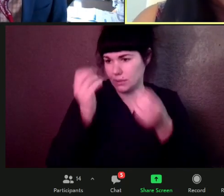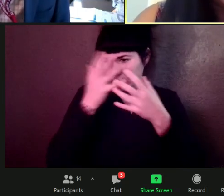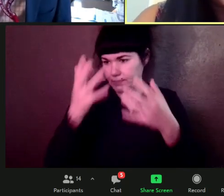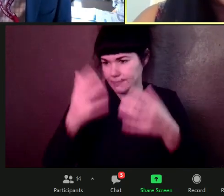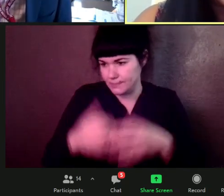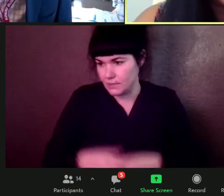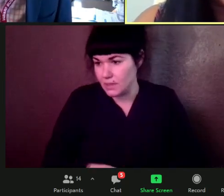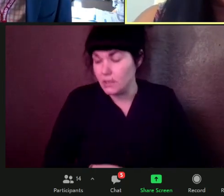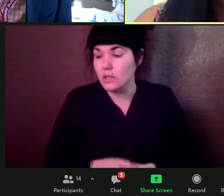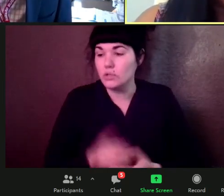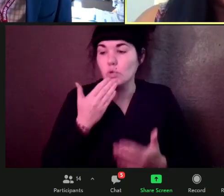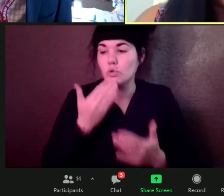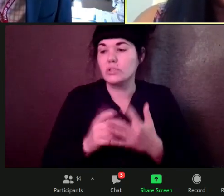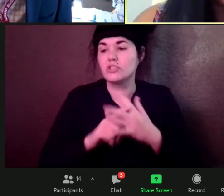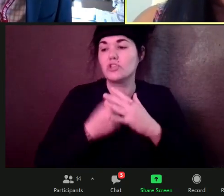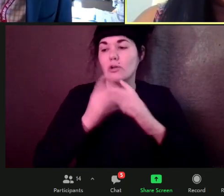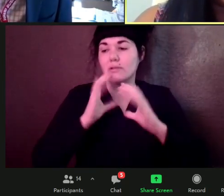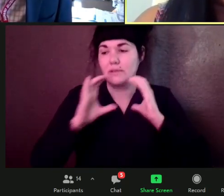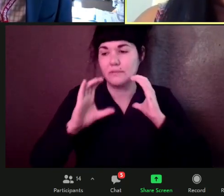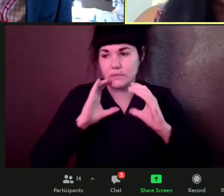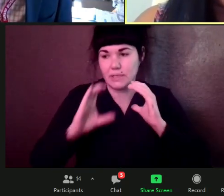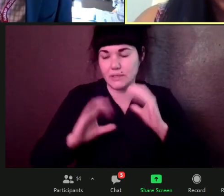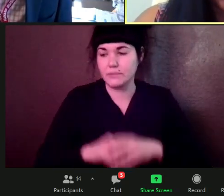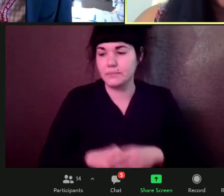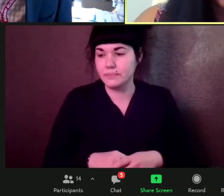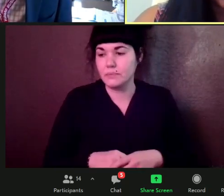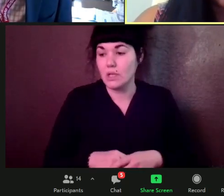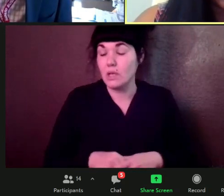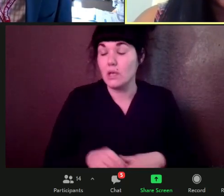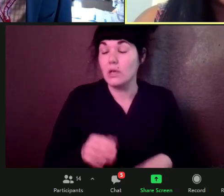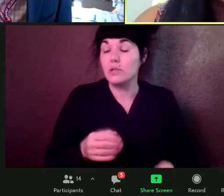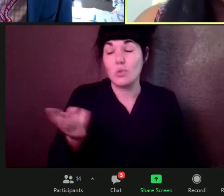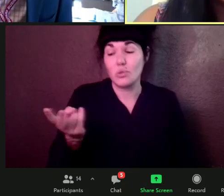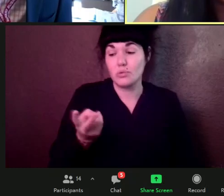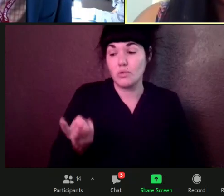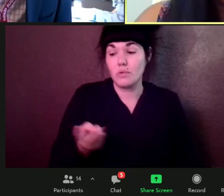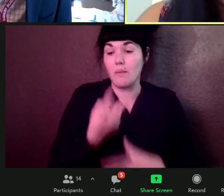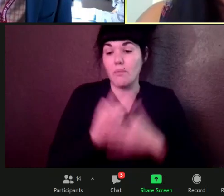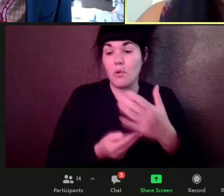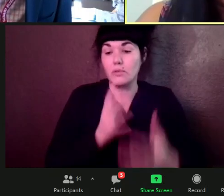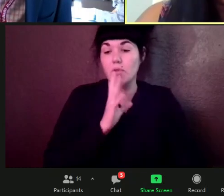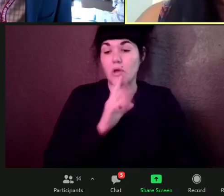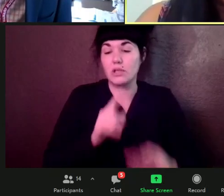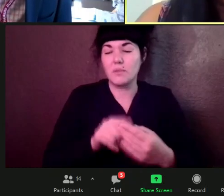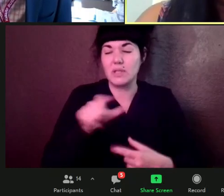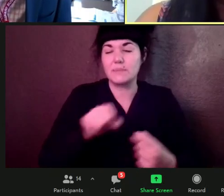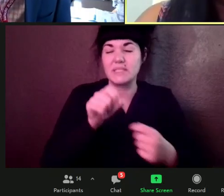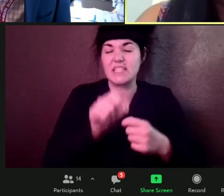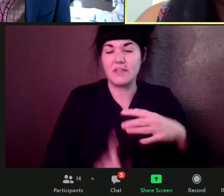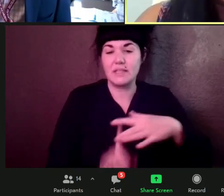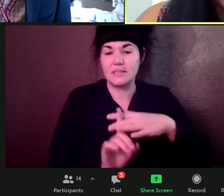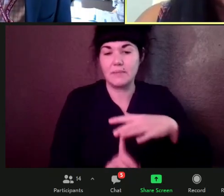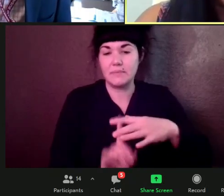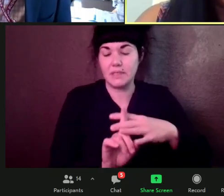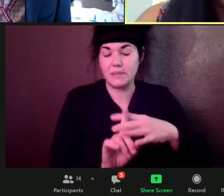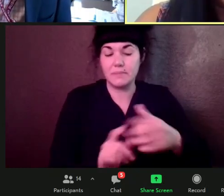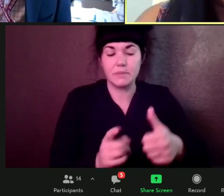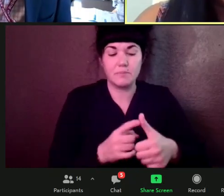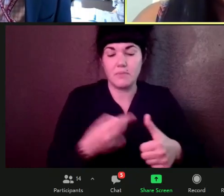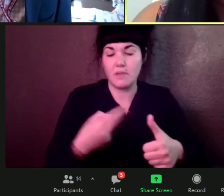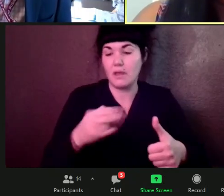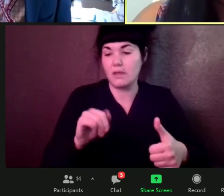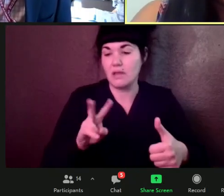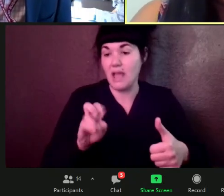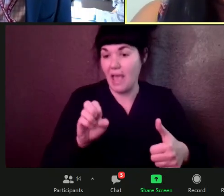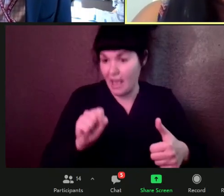both of them mentioned specific symptoms, right? Brooke talked about hives for her son. Akilah talked about an asthma sort of attack, if you